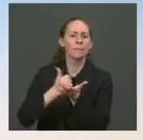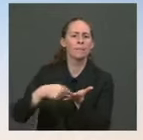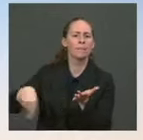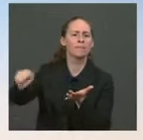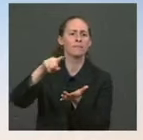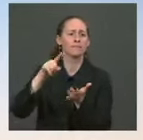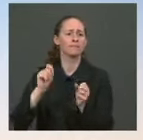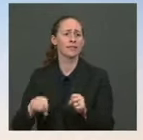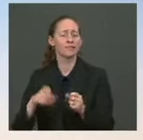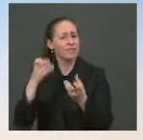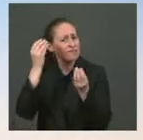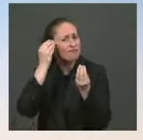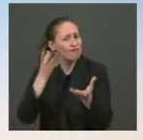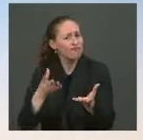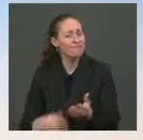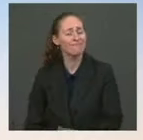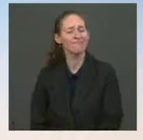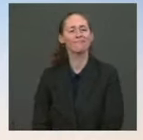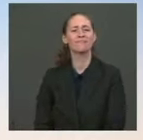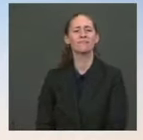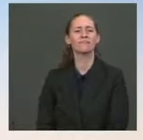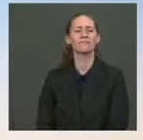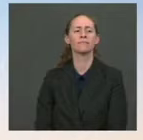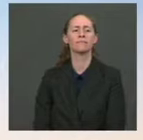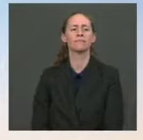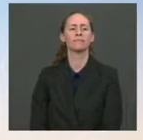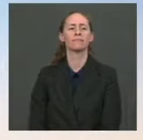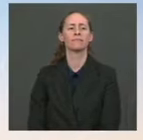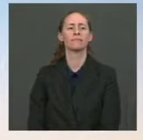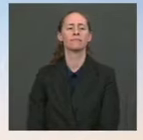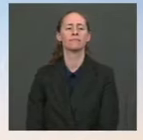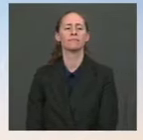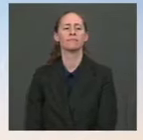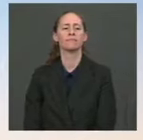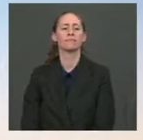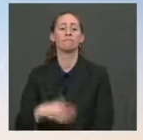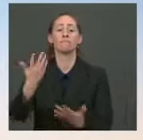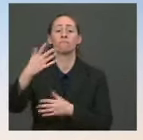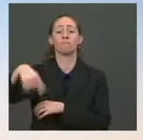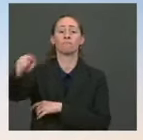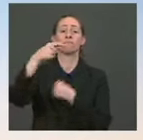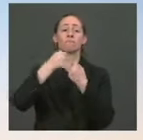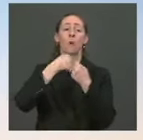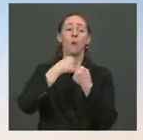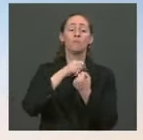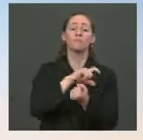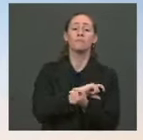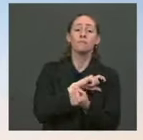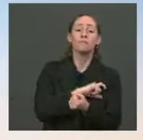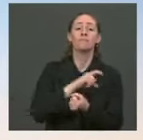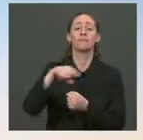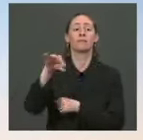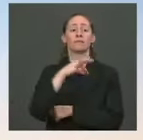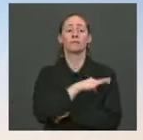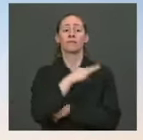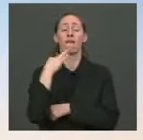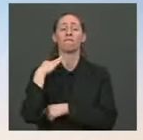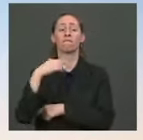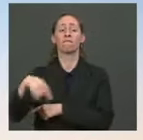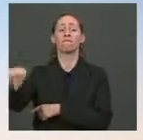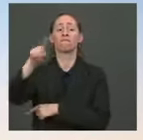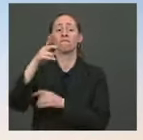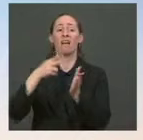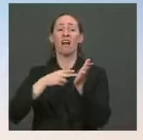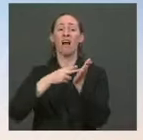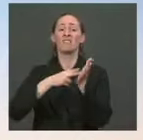say, what I saw of the Border Patrol and other personnel was, quite frankly, heroic. They